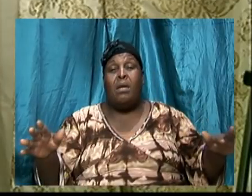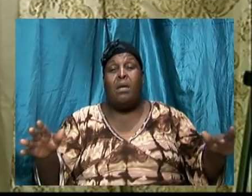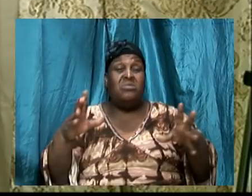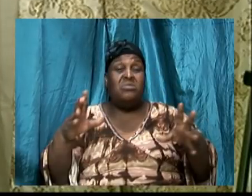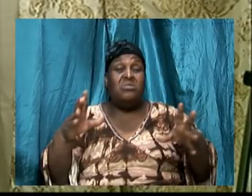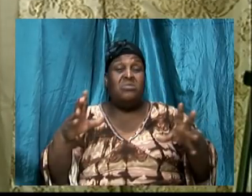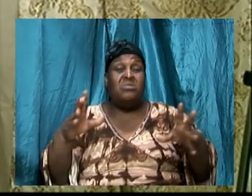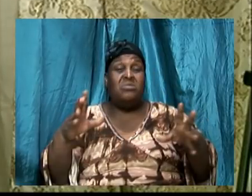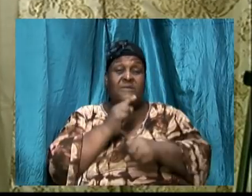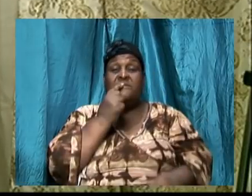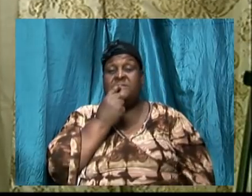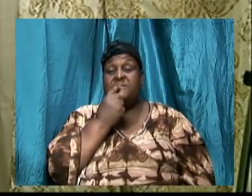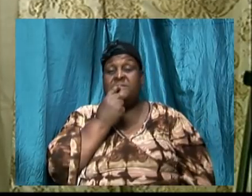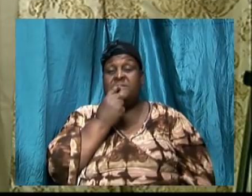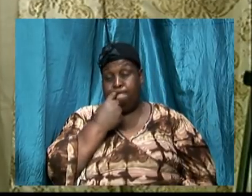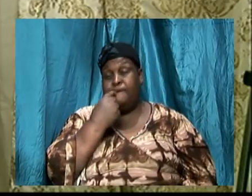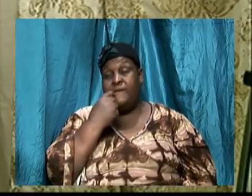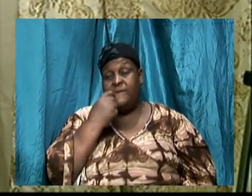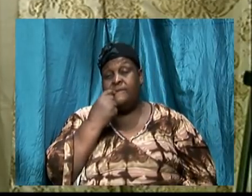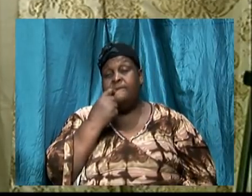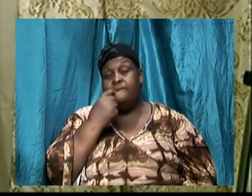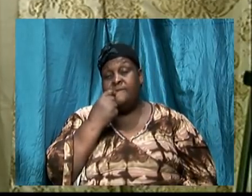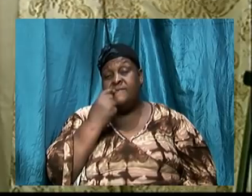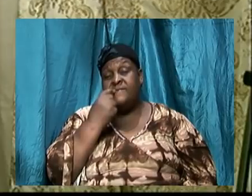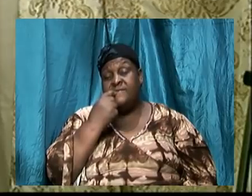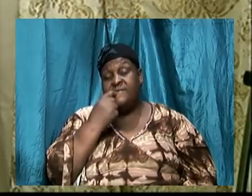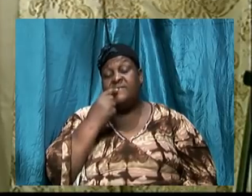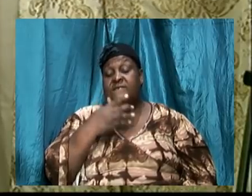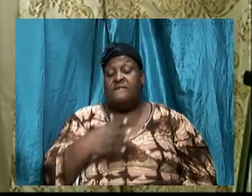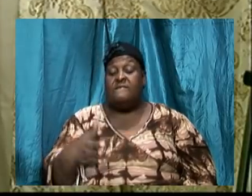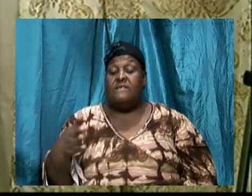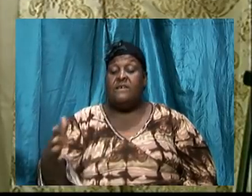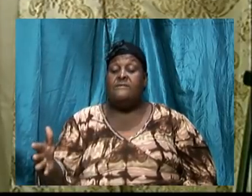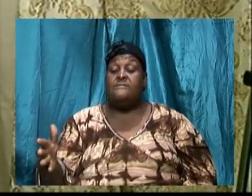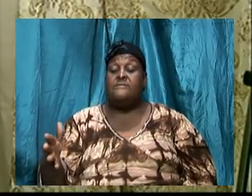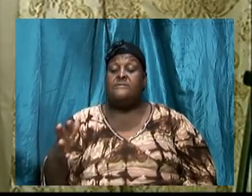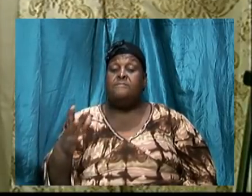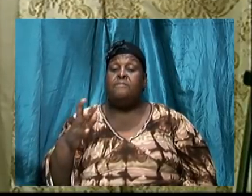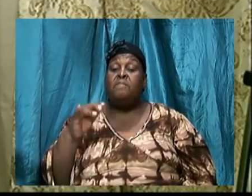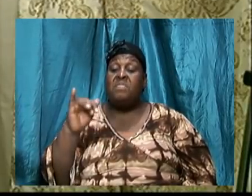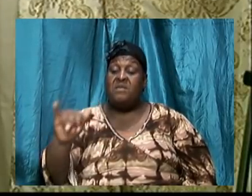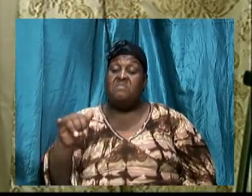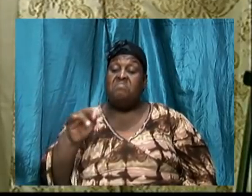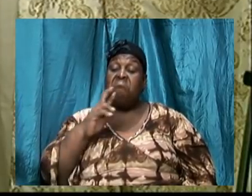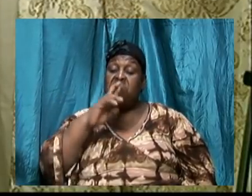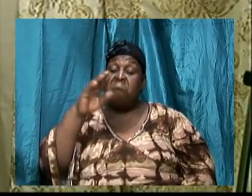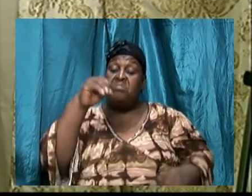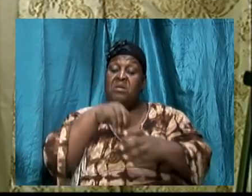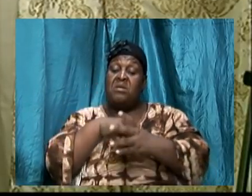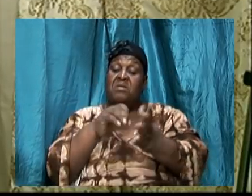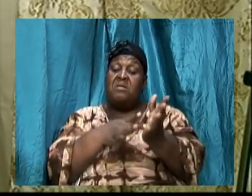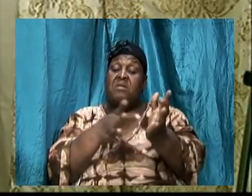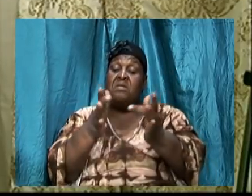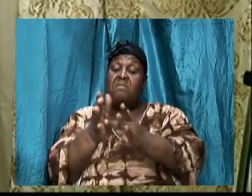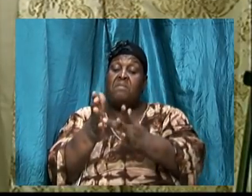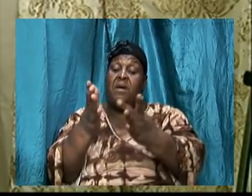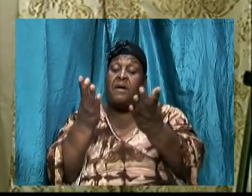the things that are contained in the book, that we must love the word,